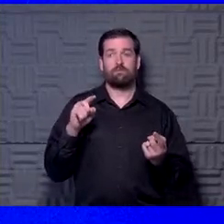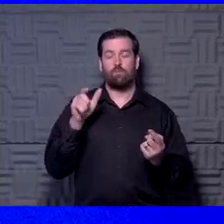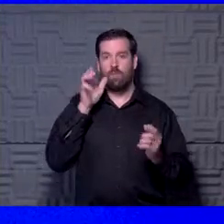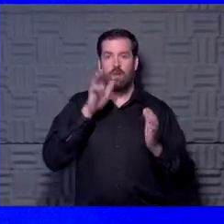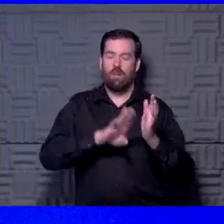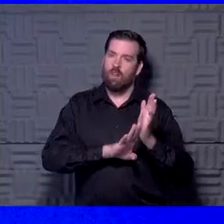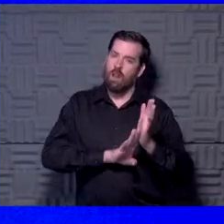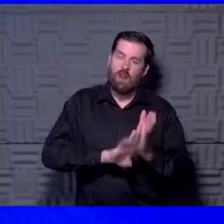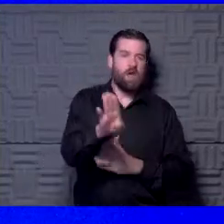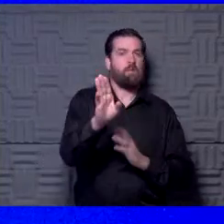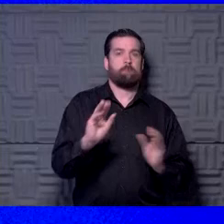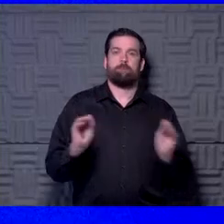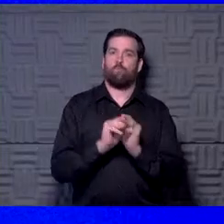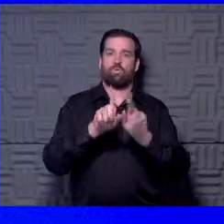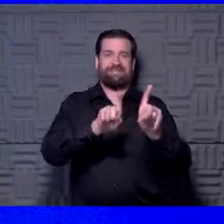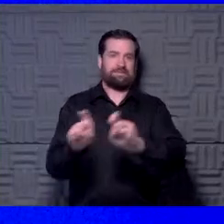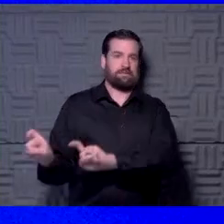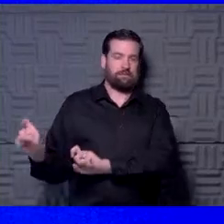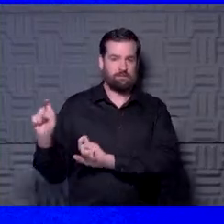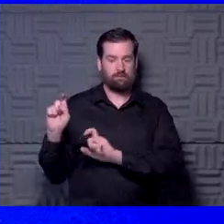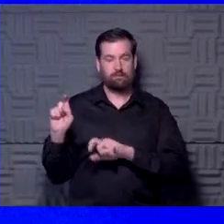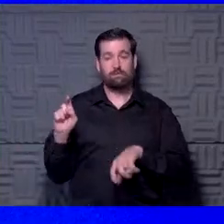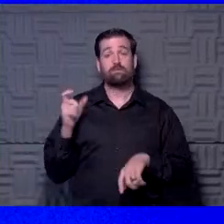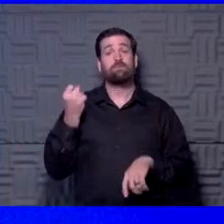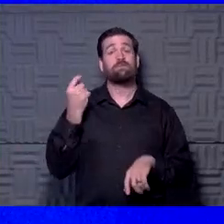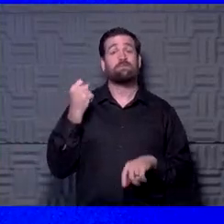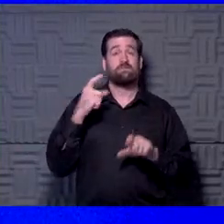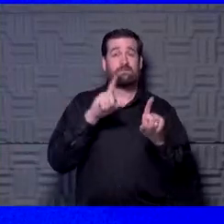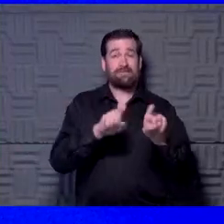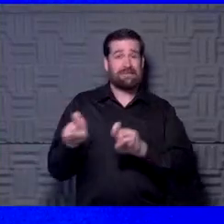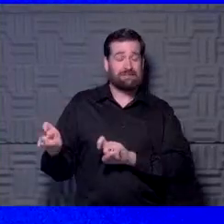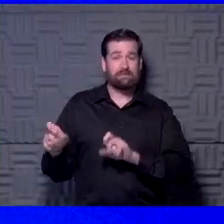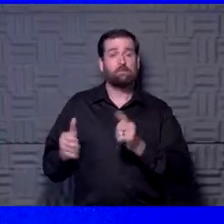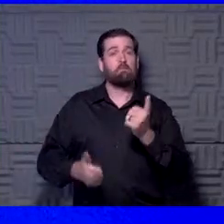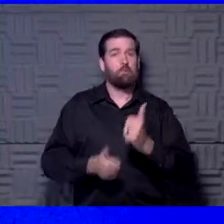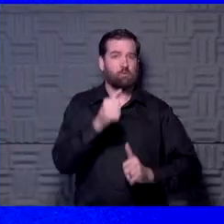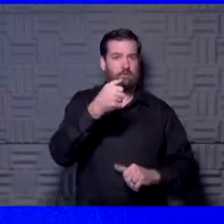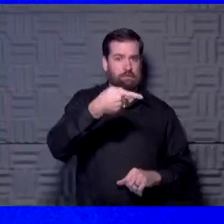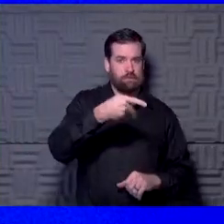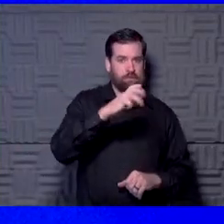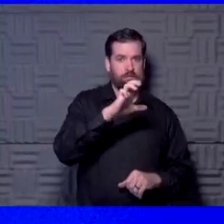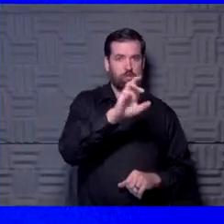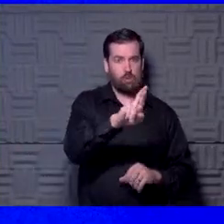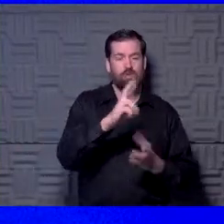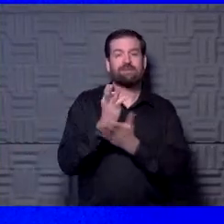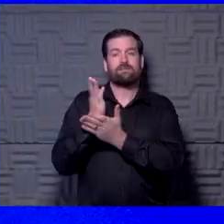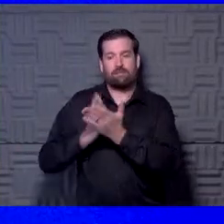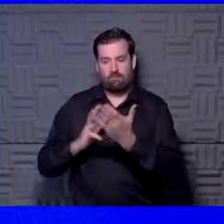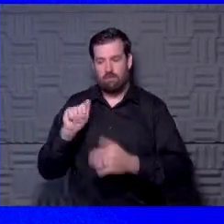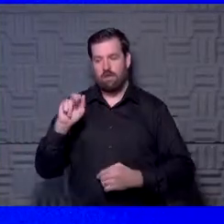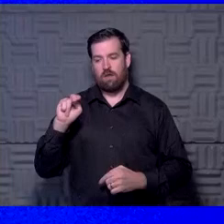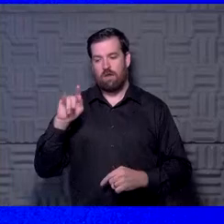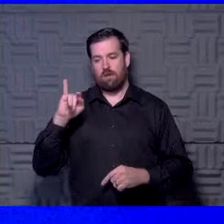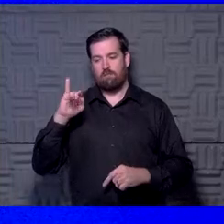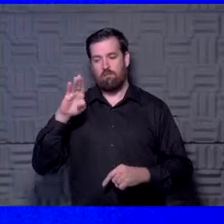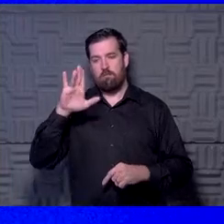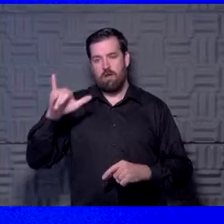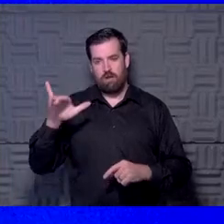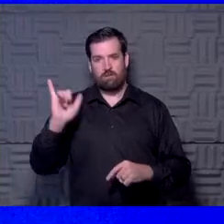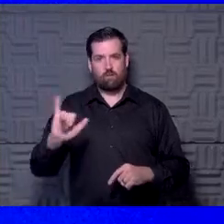ramping up of the testing as well. And this testing is mostly going to be PCR testing, but we are also doing antibody testing as well.